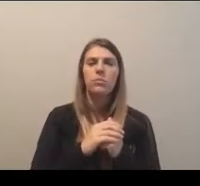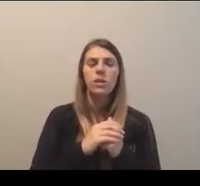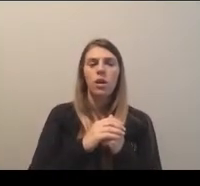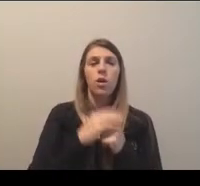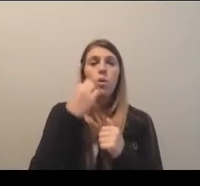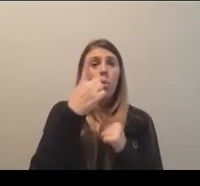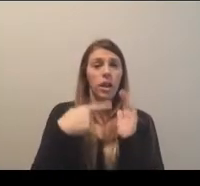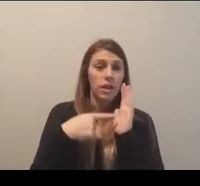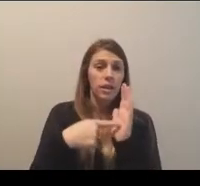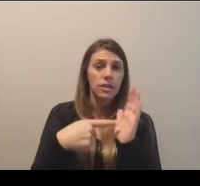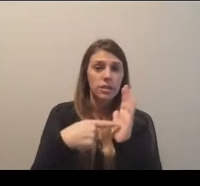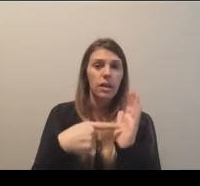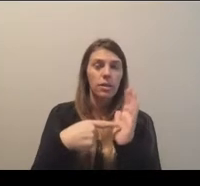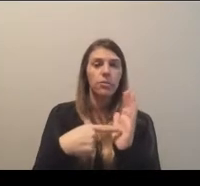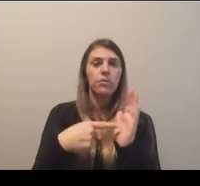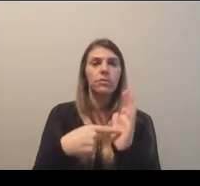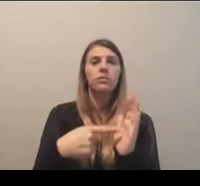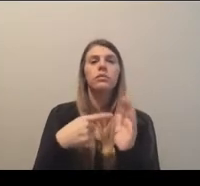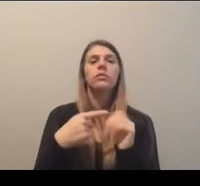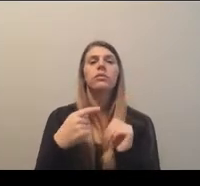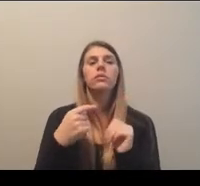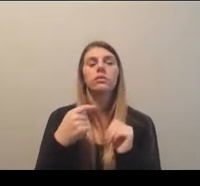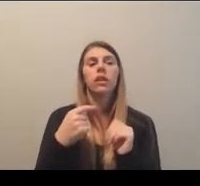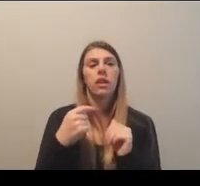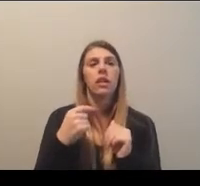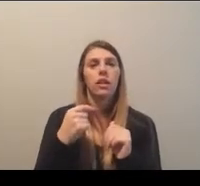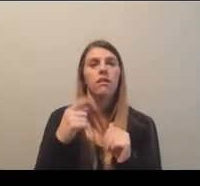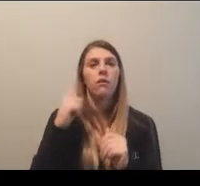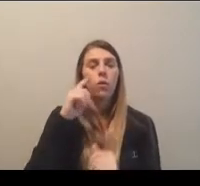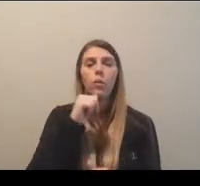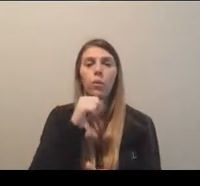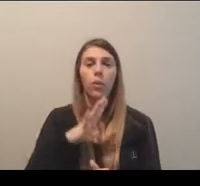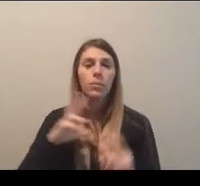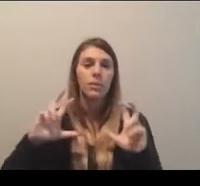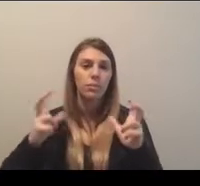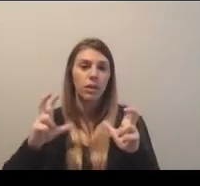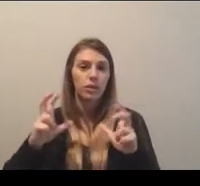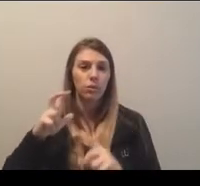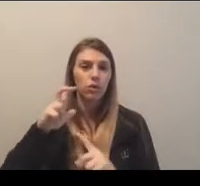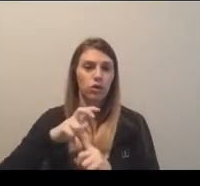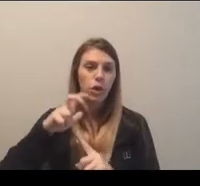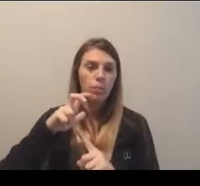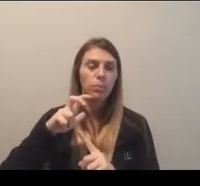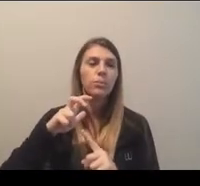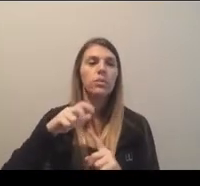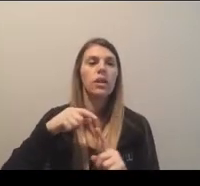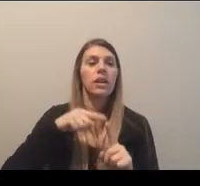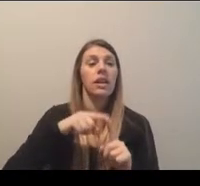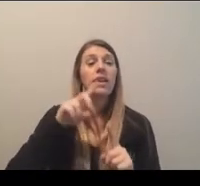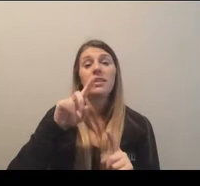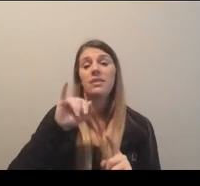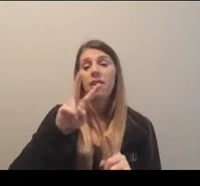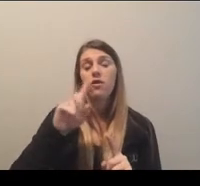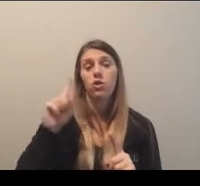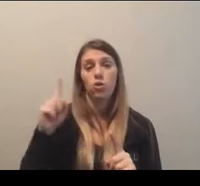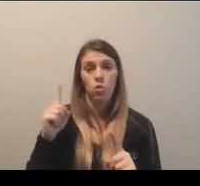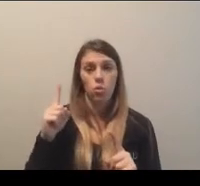example that has been addressed for the women's basketball championship is that the Division I